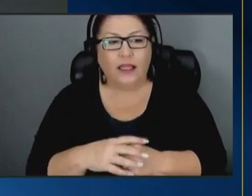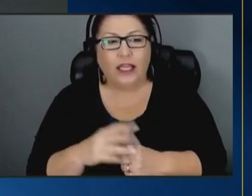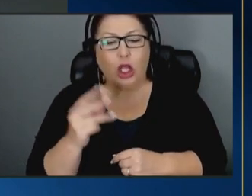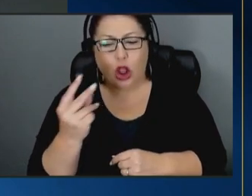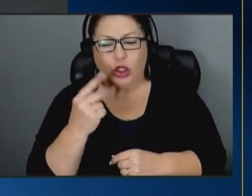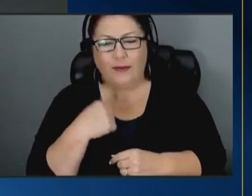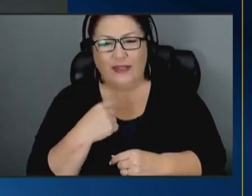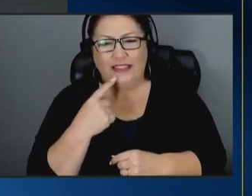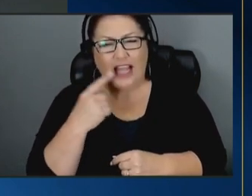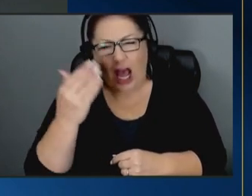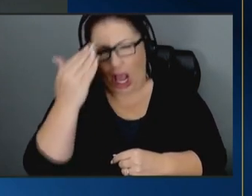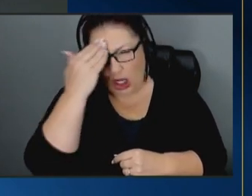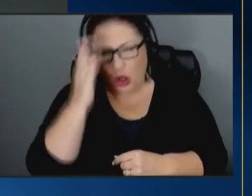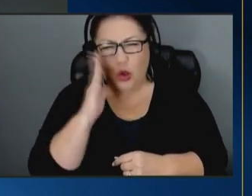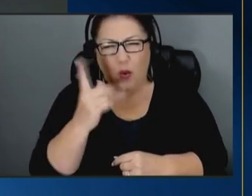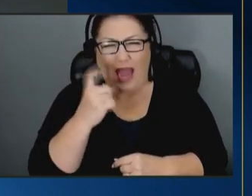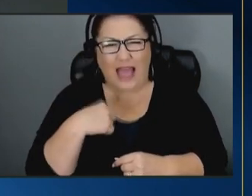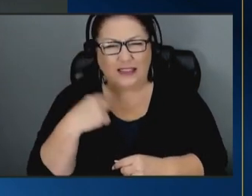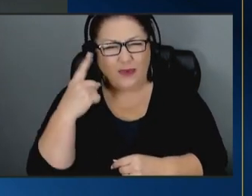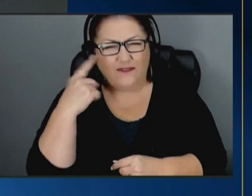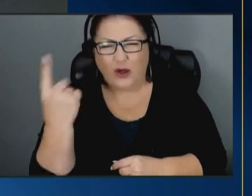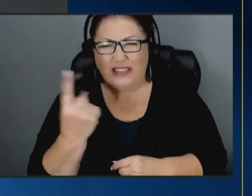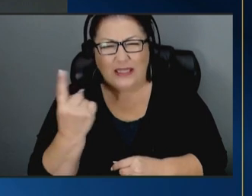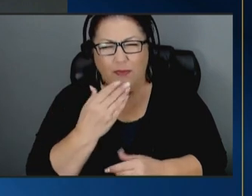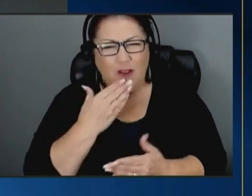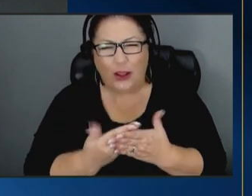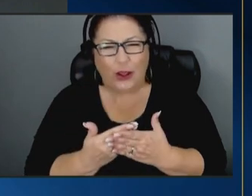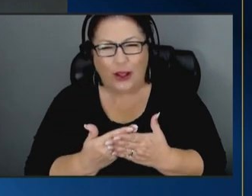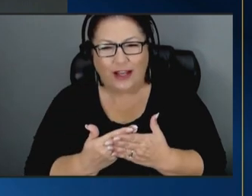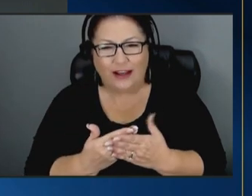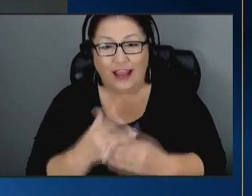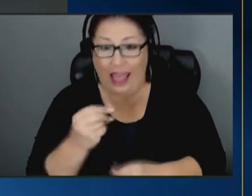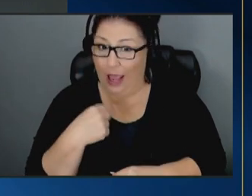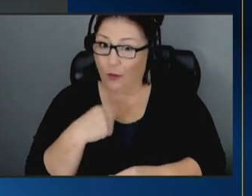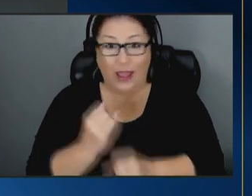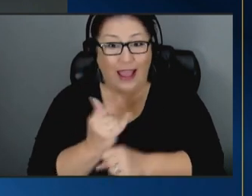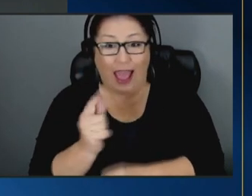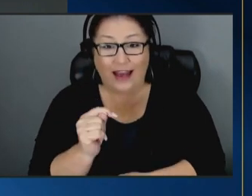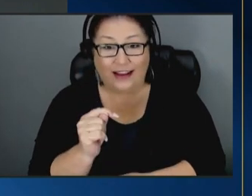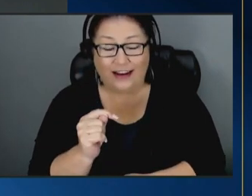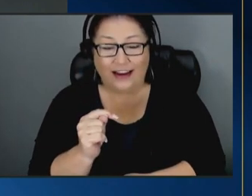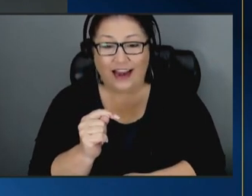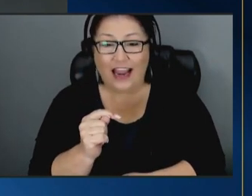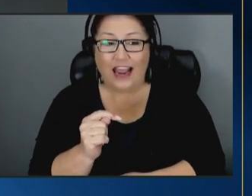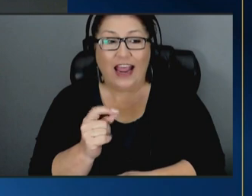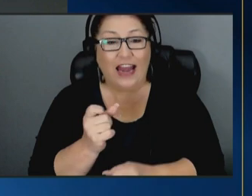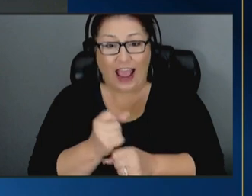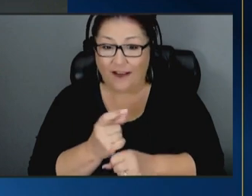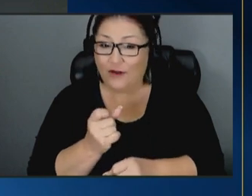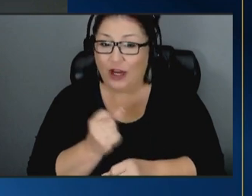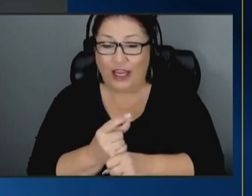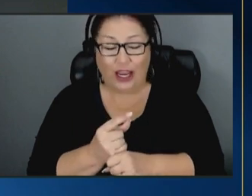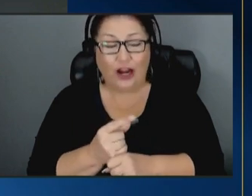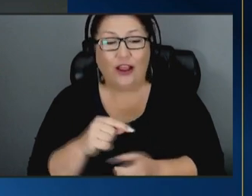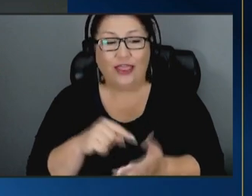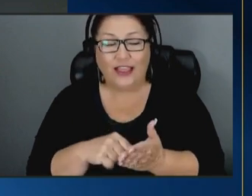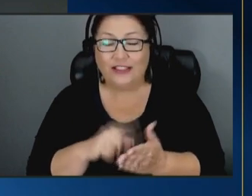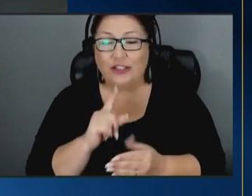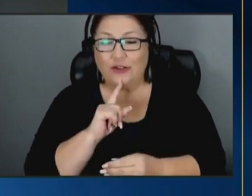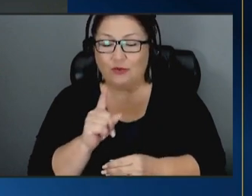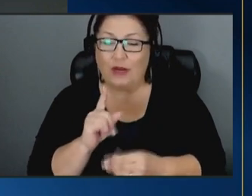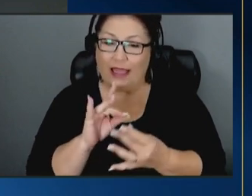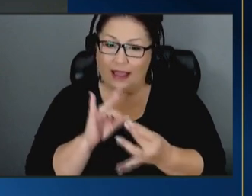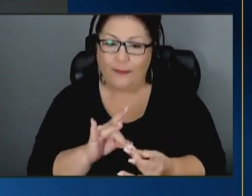knew you'd ask me for something good and we got it and every year this has been about kind of